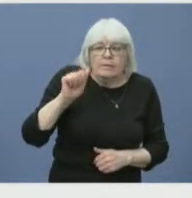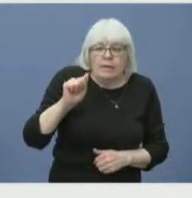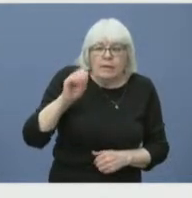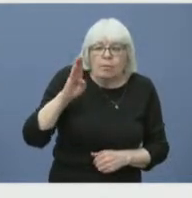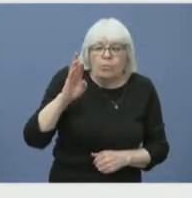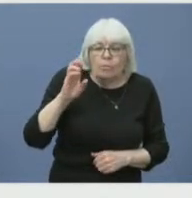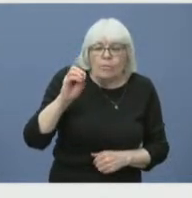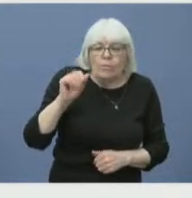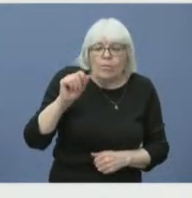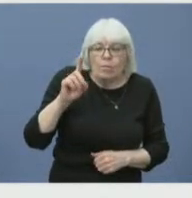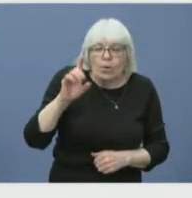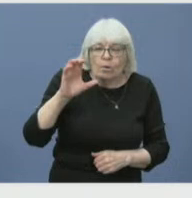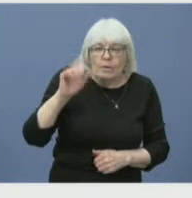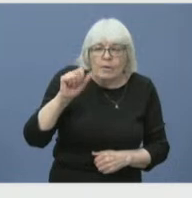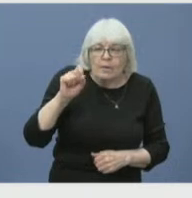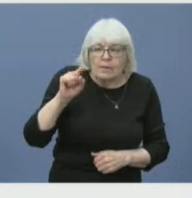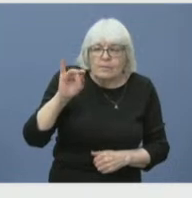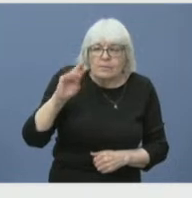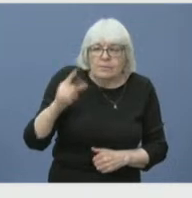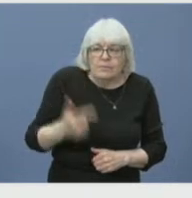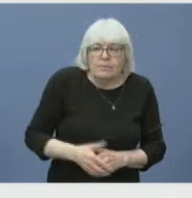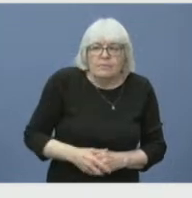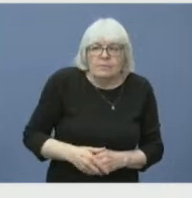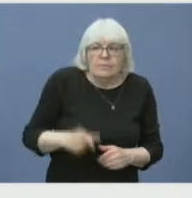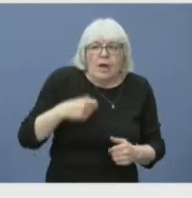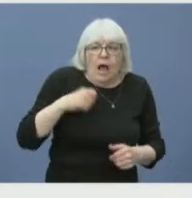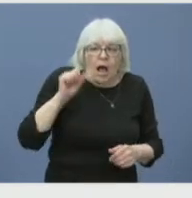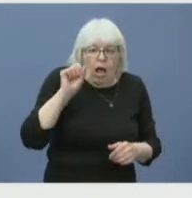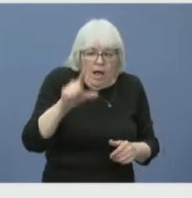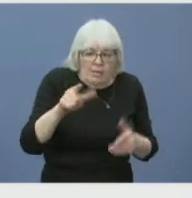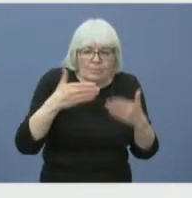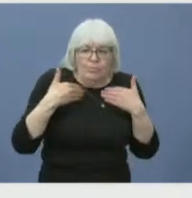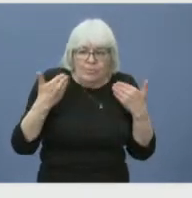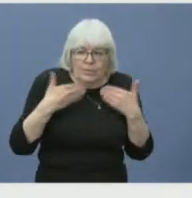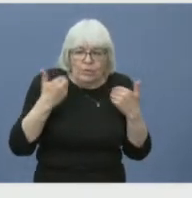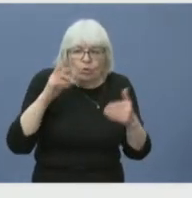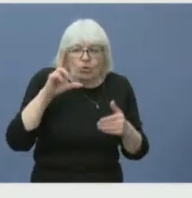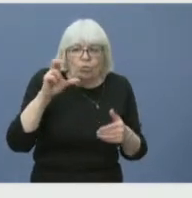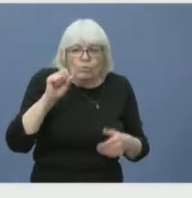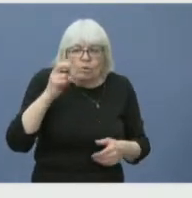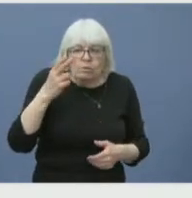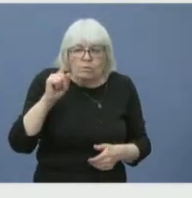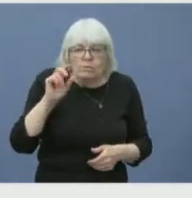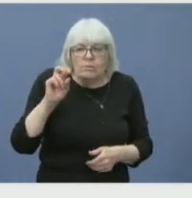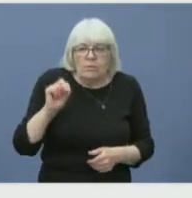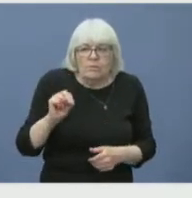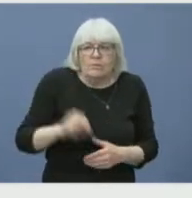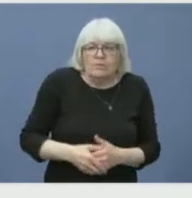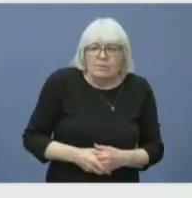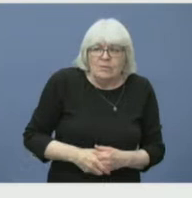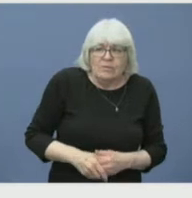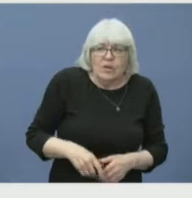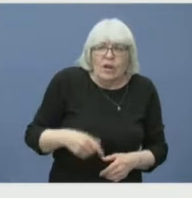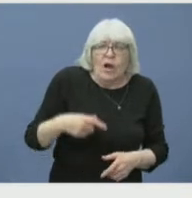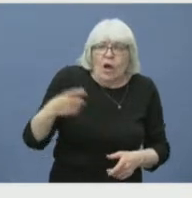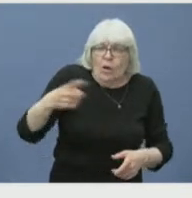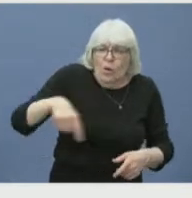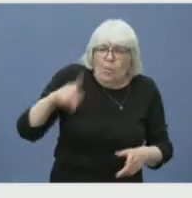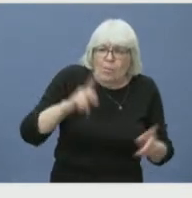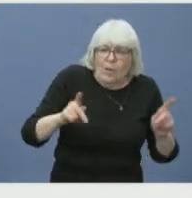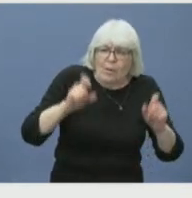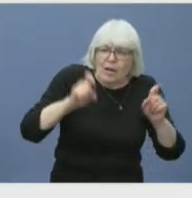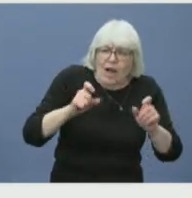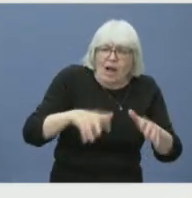My question is for Minister Rushton. You mentioned earlier that people who were displaced by the fires can now call 2-1-1 to seek